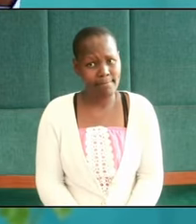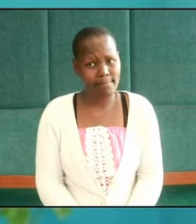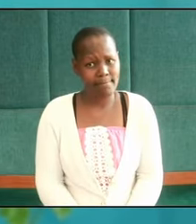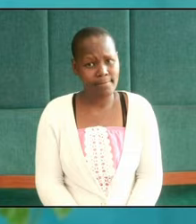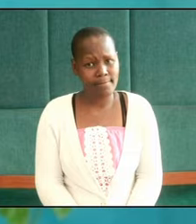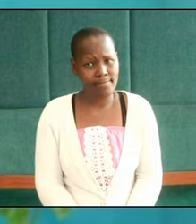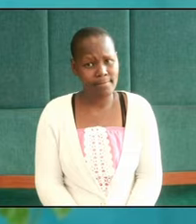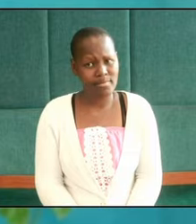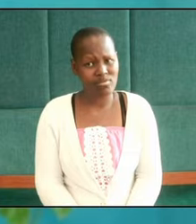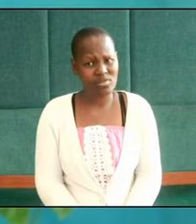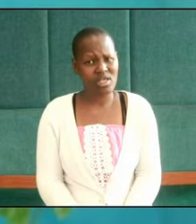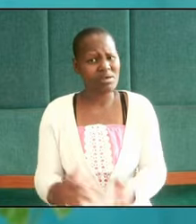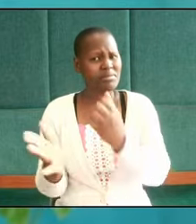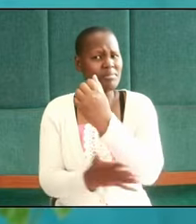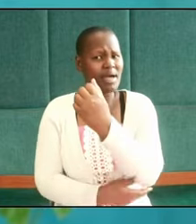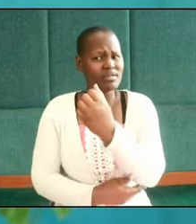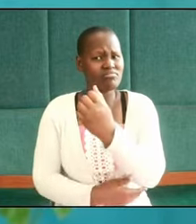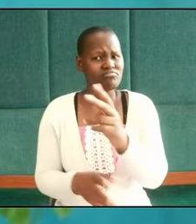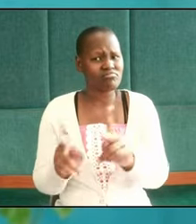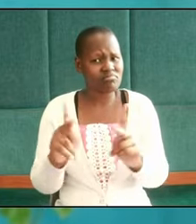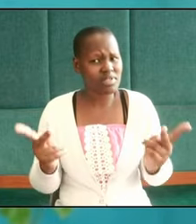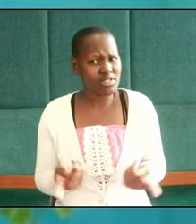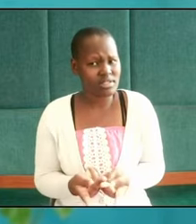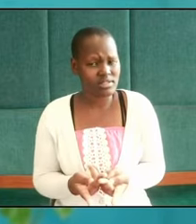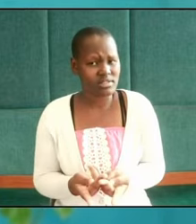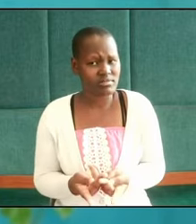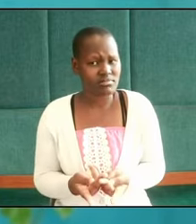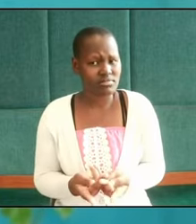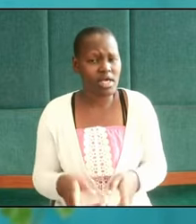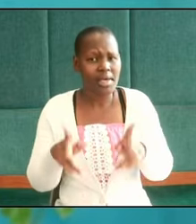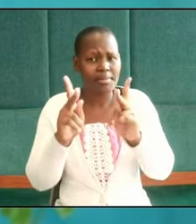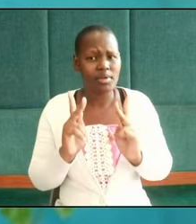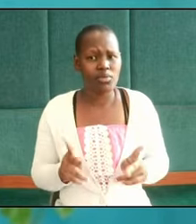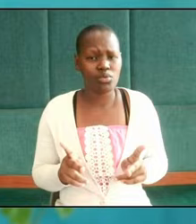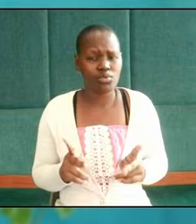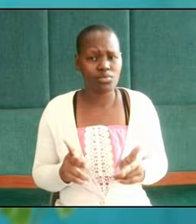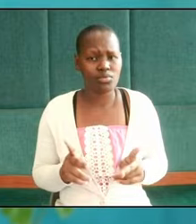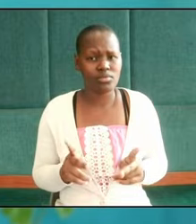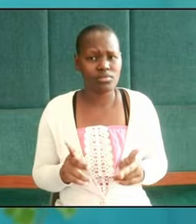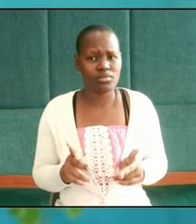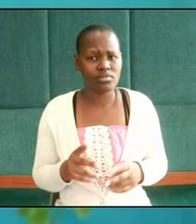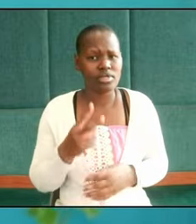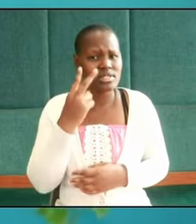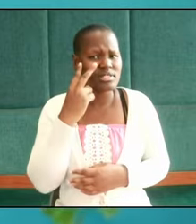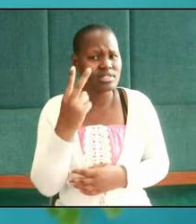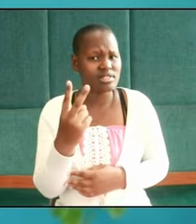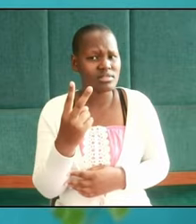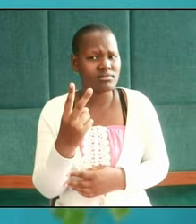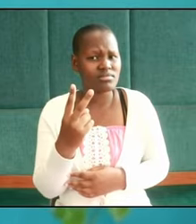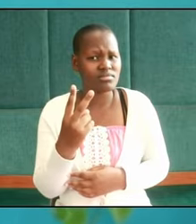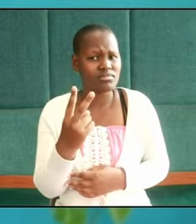environment in this beckoned people we see him